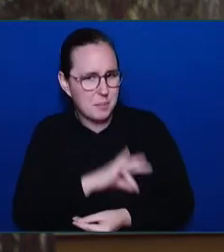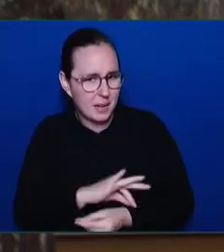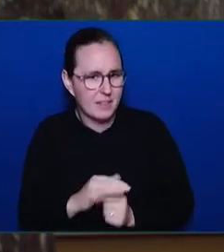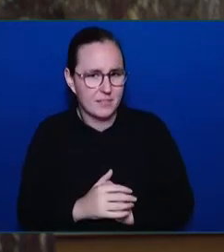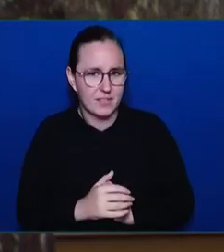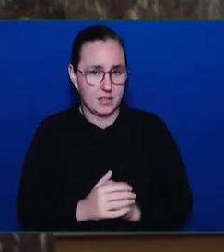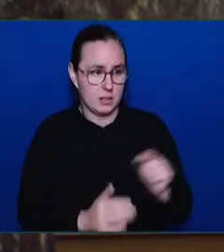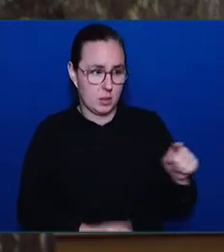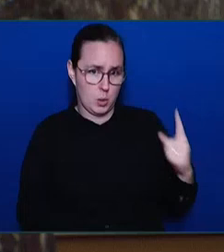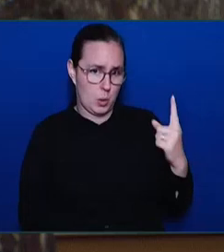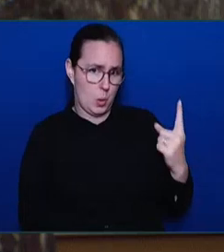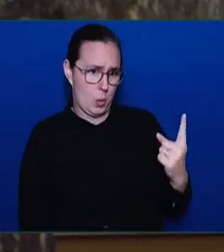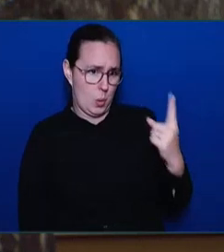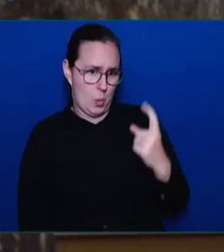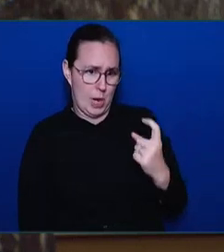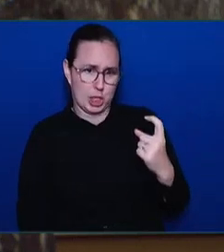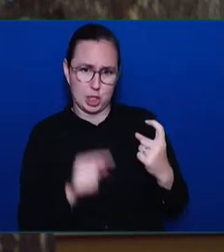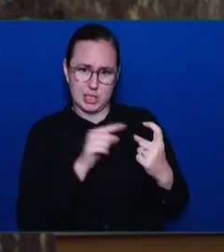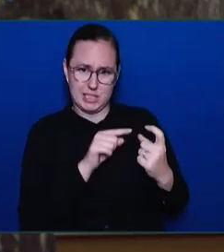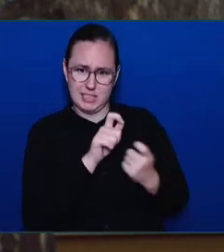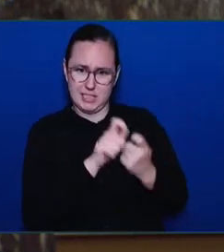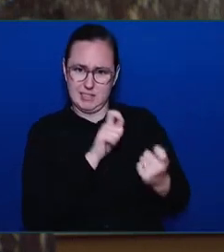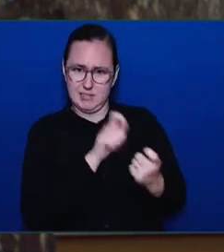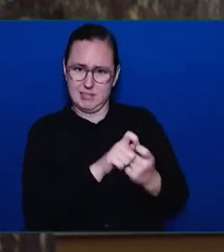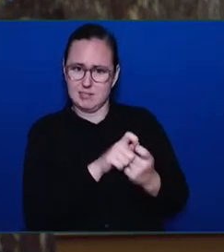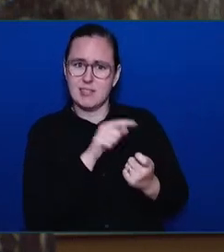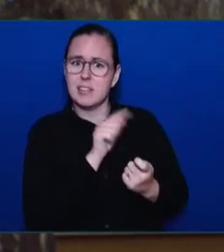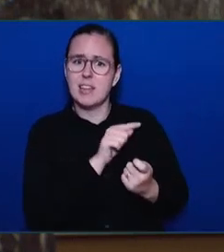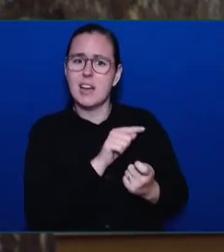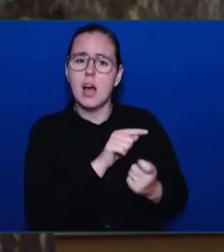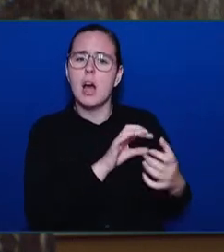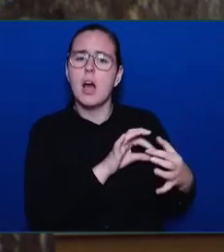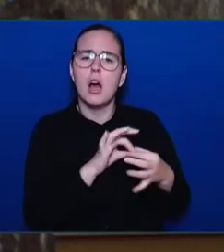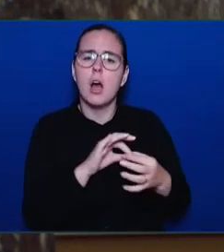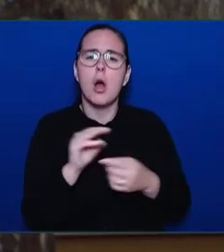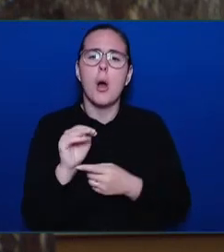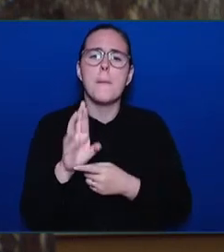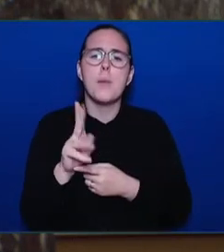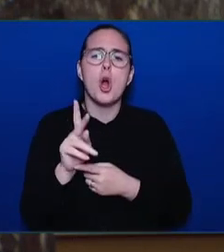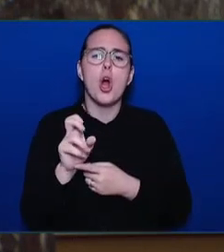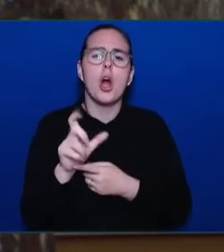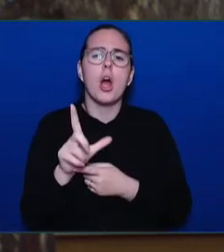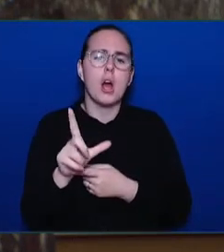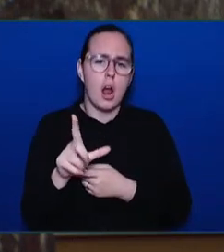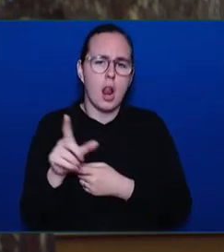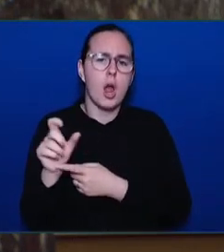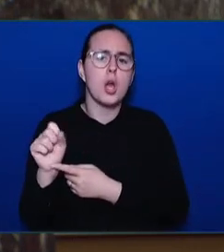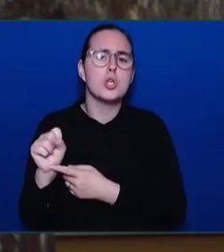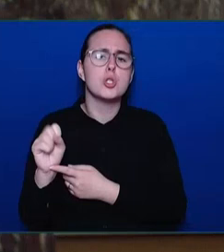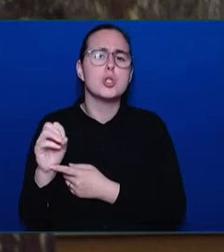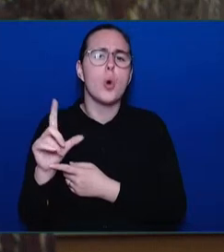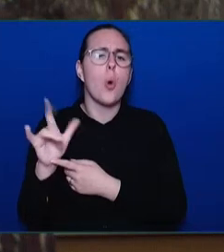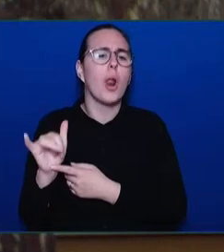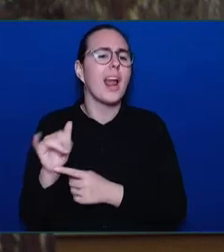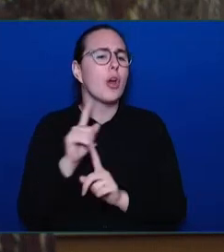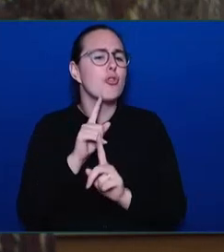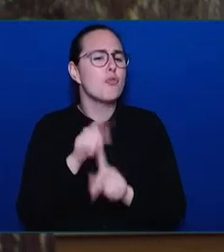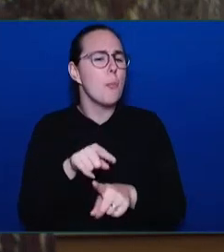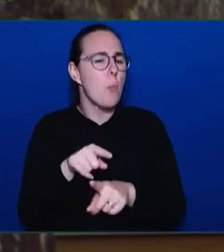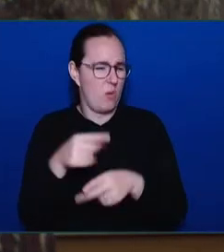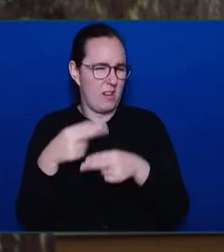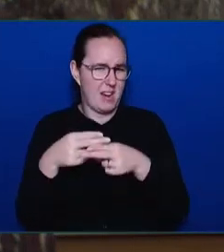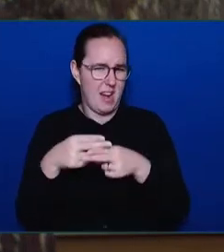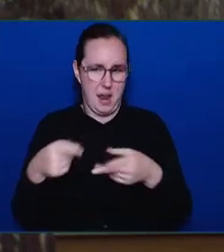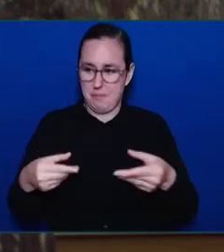-McSorley report, the future of forests in British Columbia, we have embarked as a government upon a